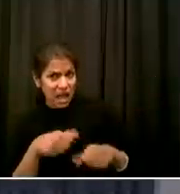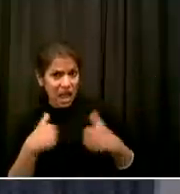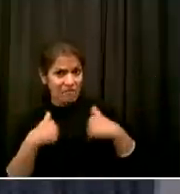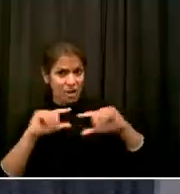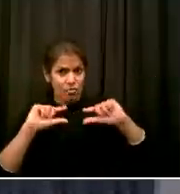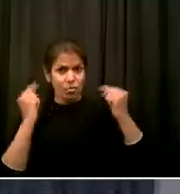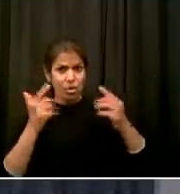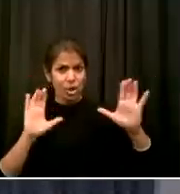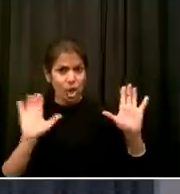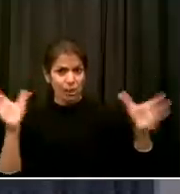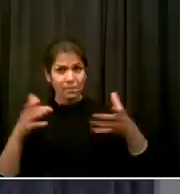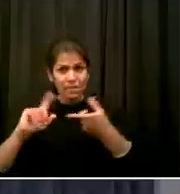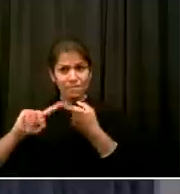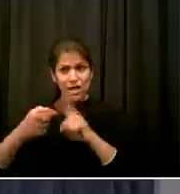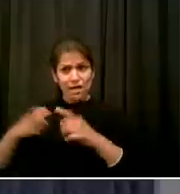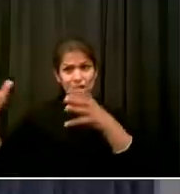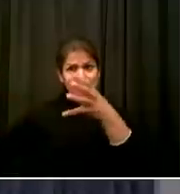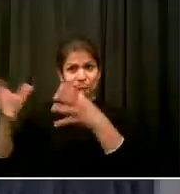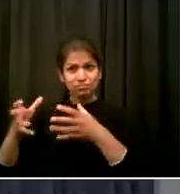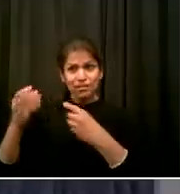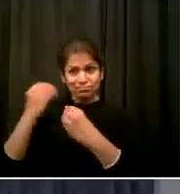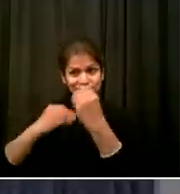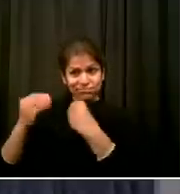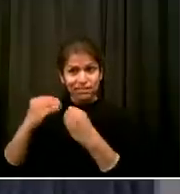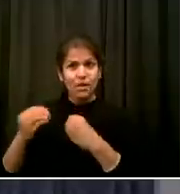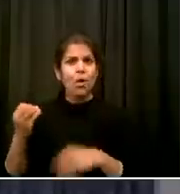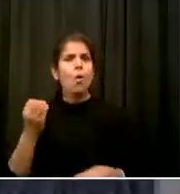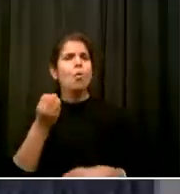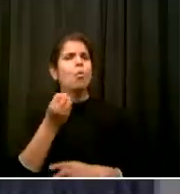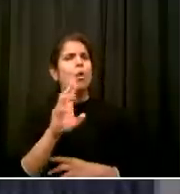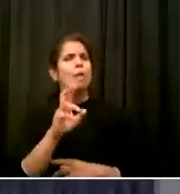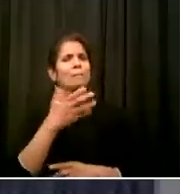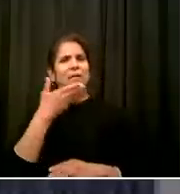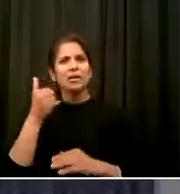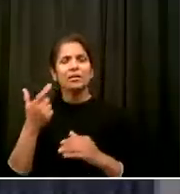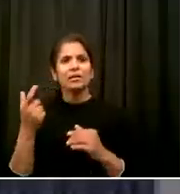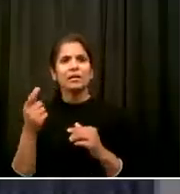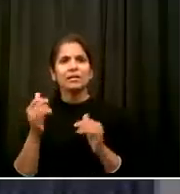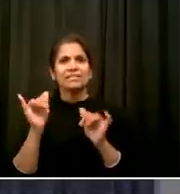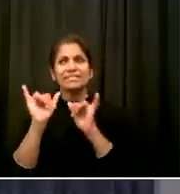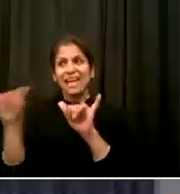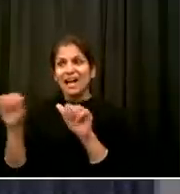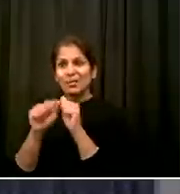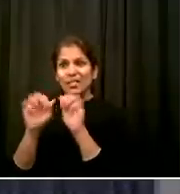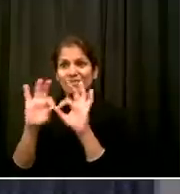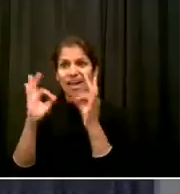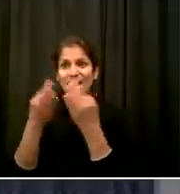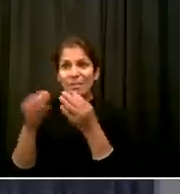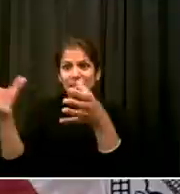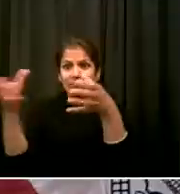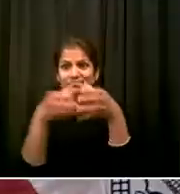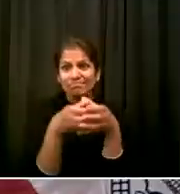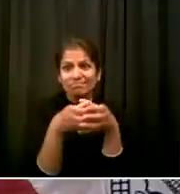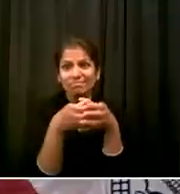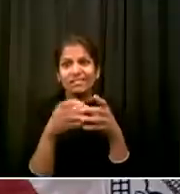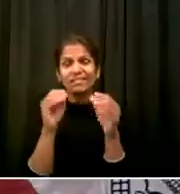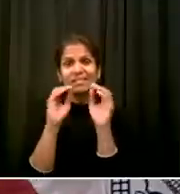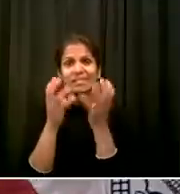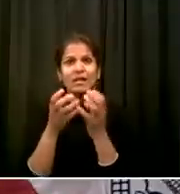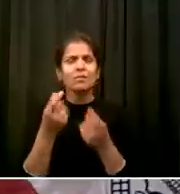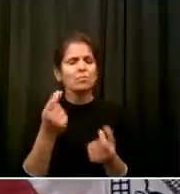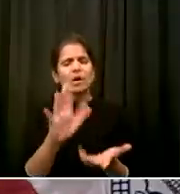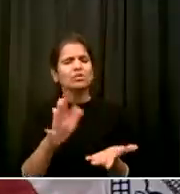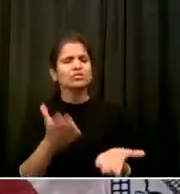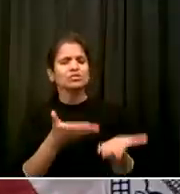it better to only be with your household members or still stay home as much as possible? What's the, you know, best practice as opposed to what is legally permissible?